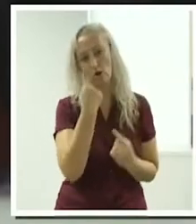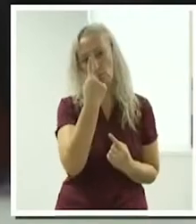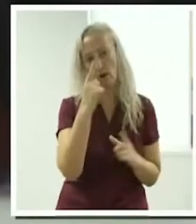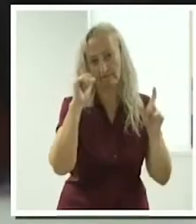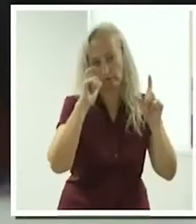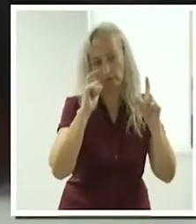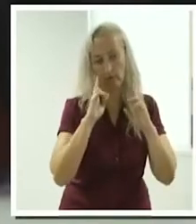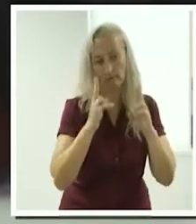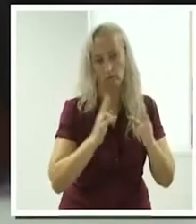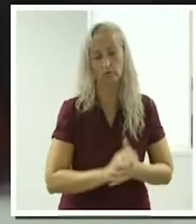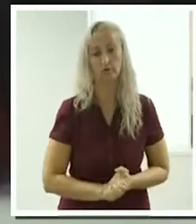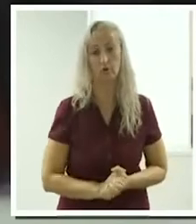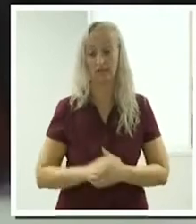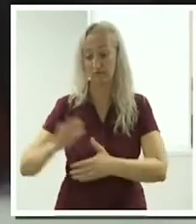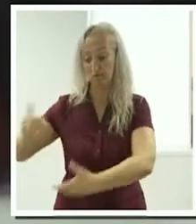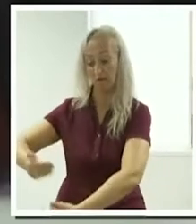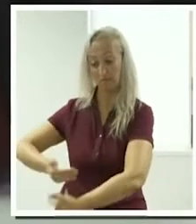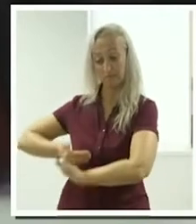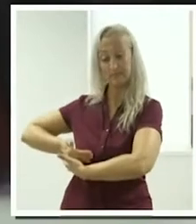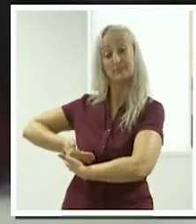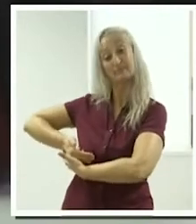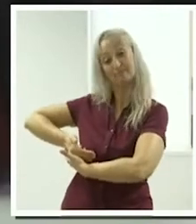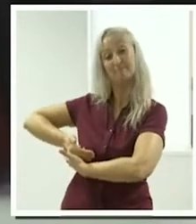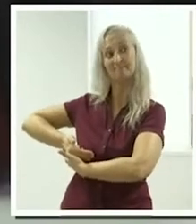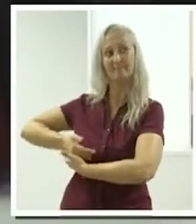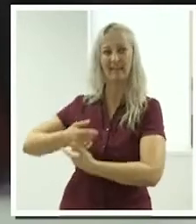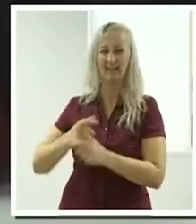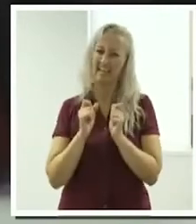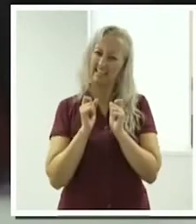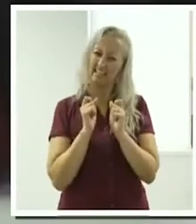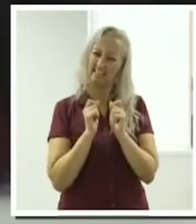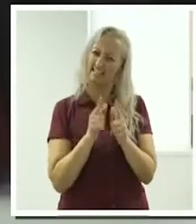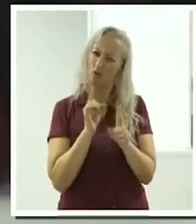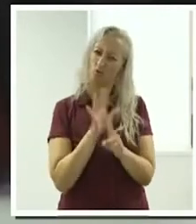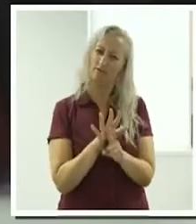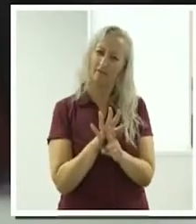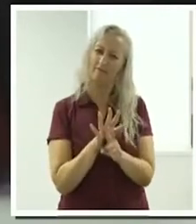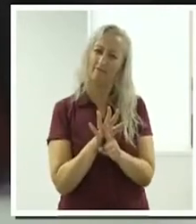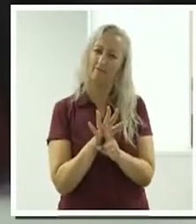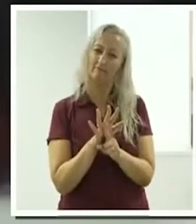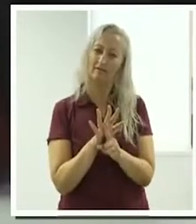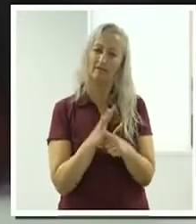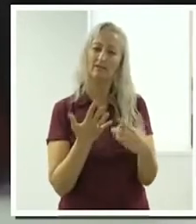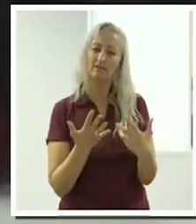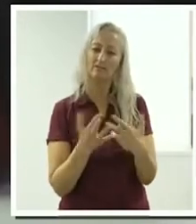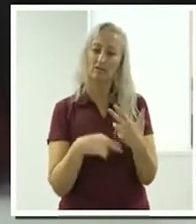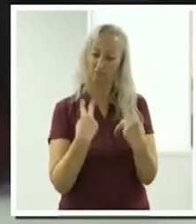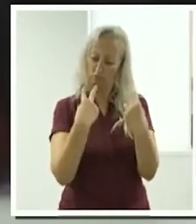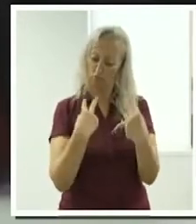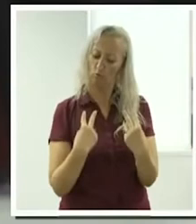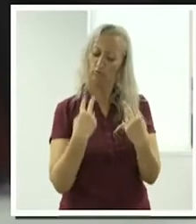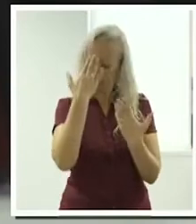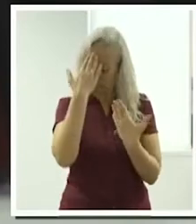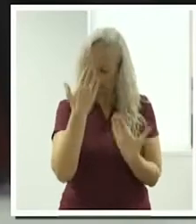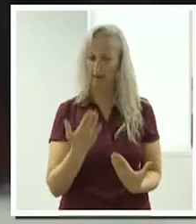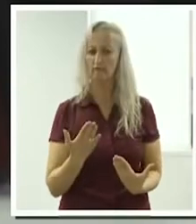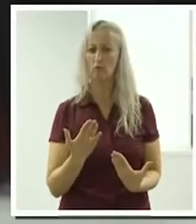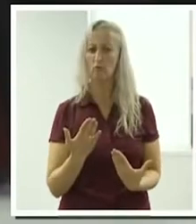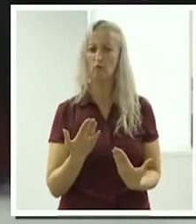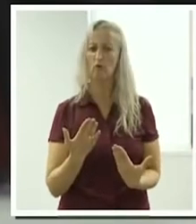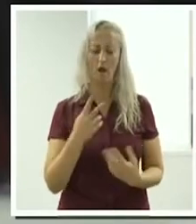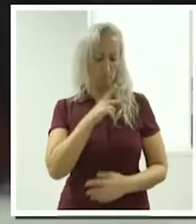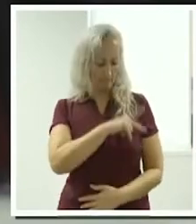So, you know, sell yourself, you're selling yourself. So, if you, you know, by looking respectful, as Jo said, and